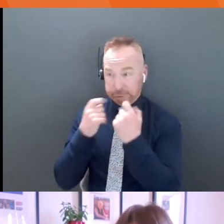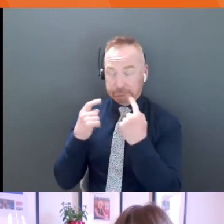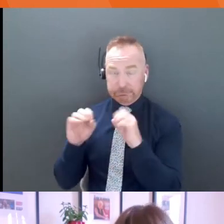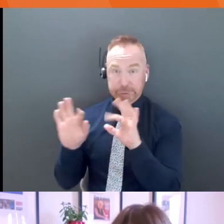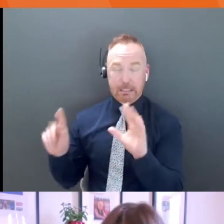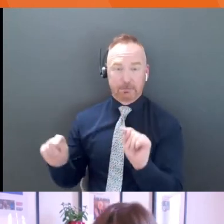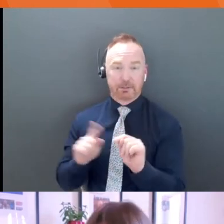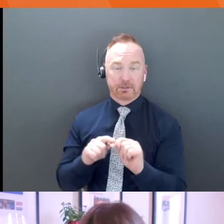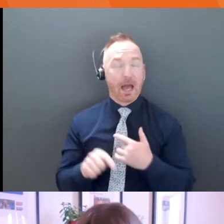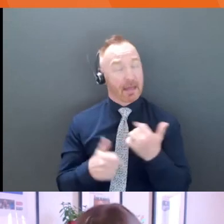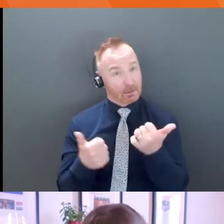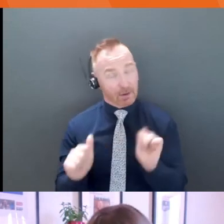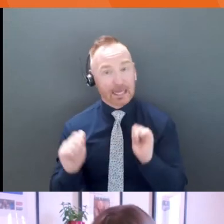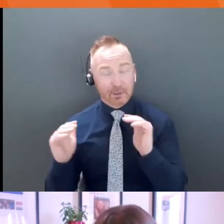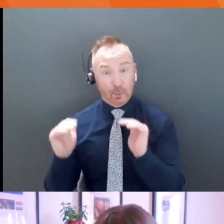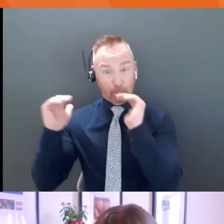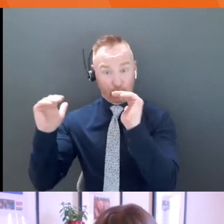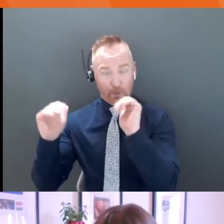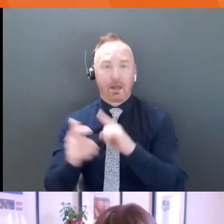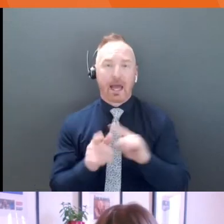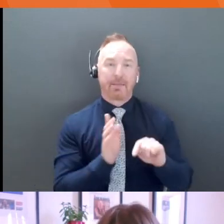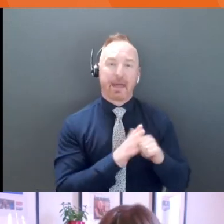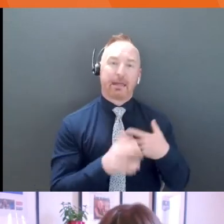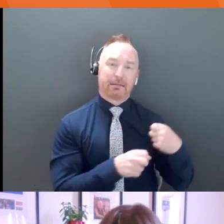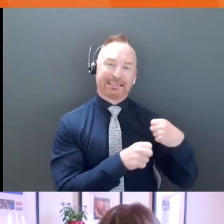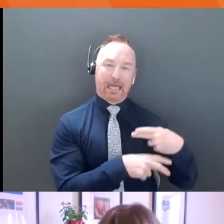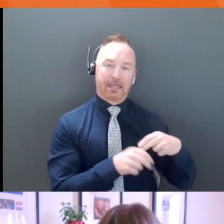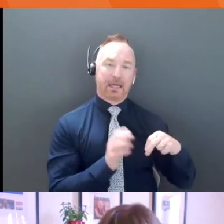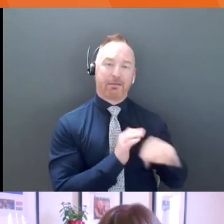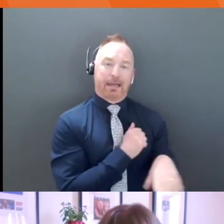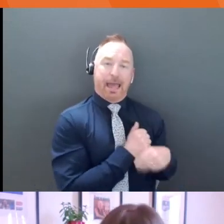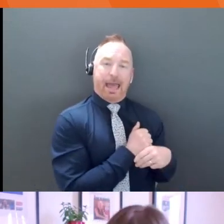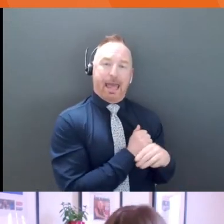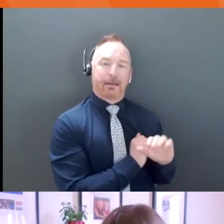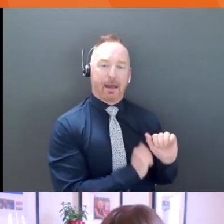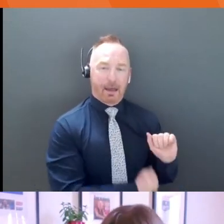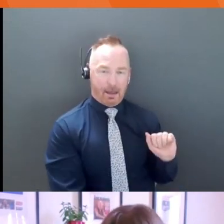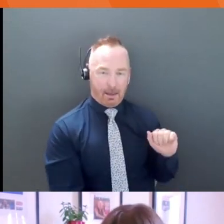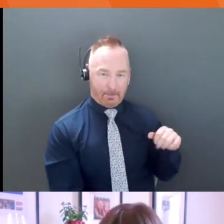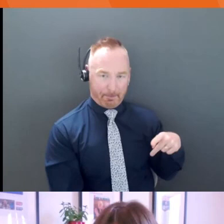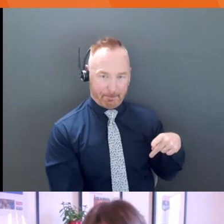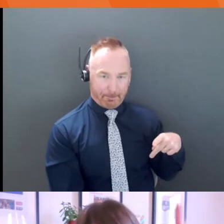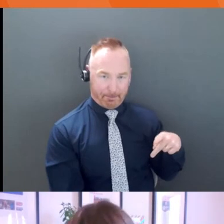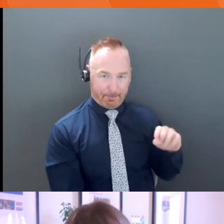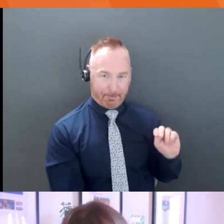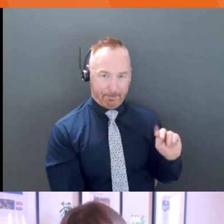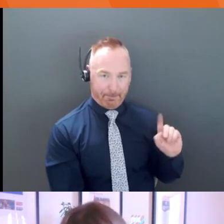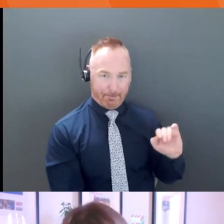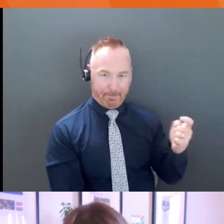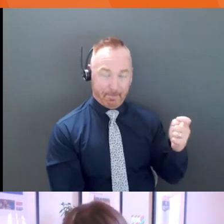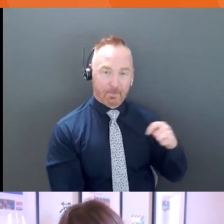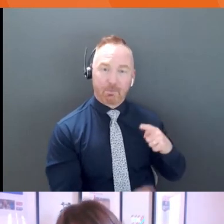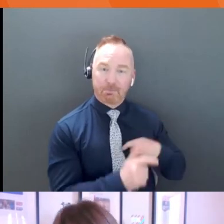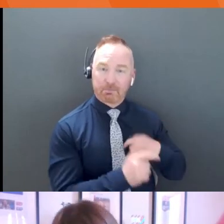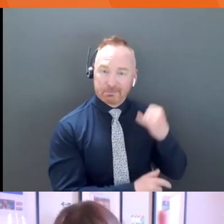And then, and then I would throw a little appendix slide at the bottom. So if we, if they do ask for more, you've got something ready and it might be sort of like a,